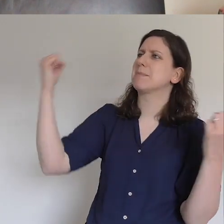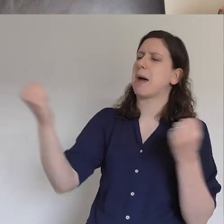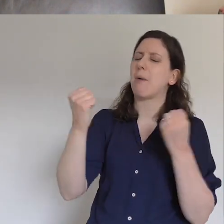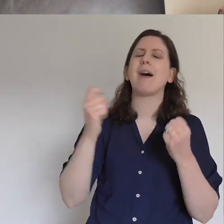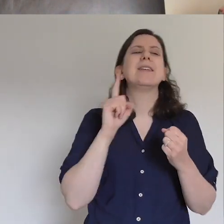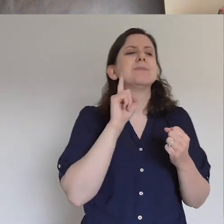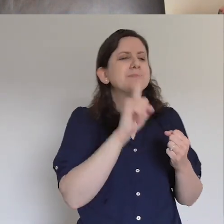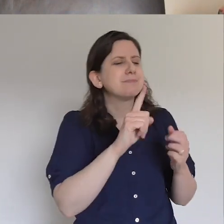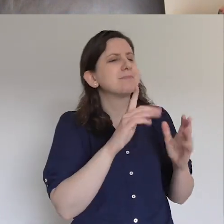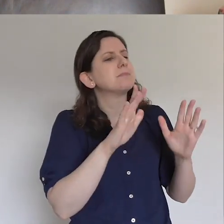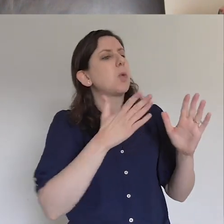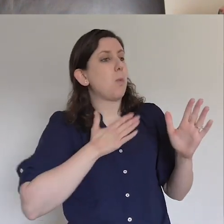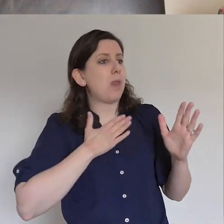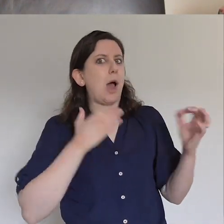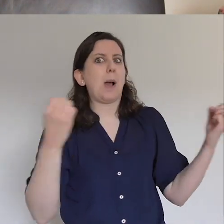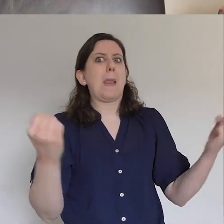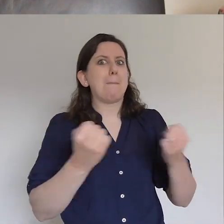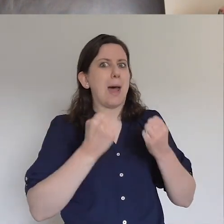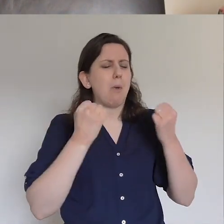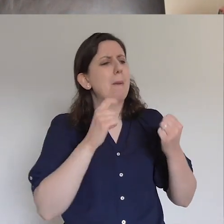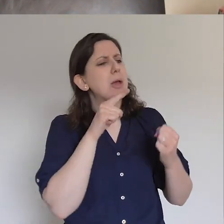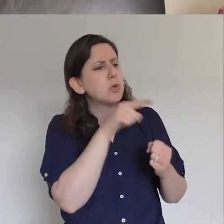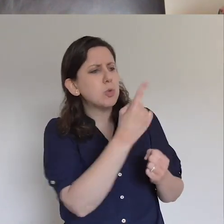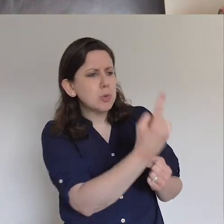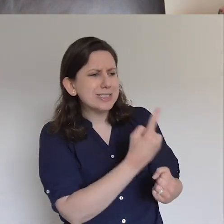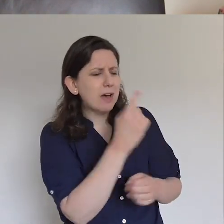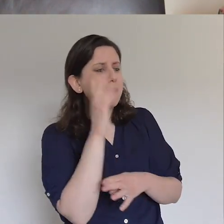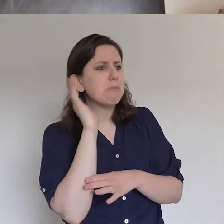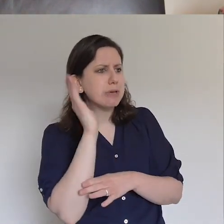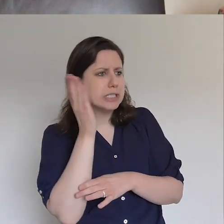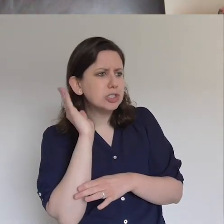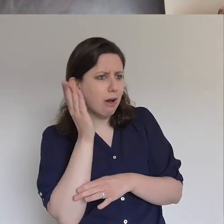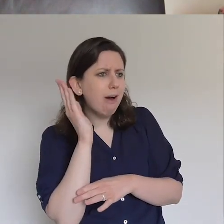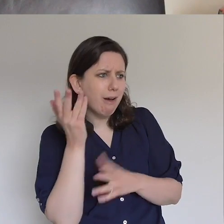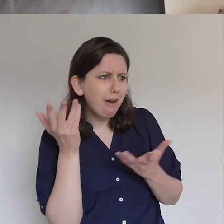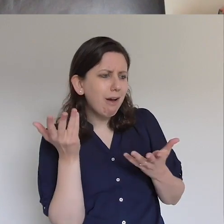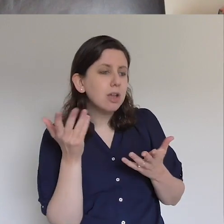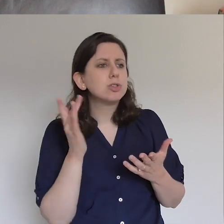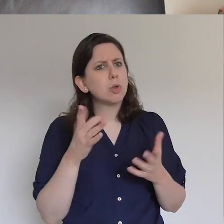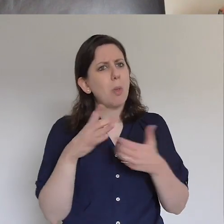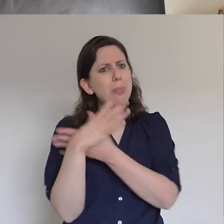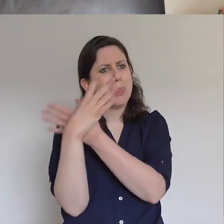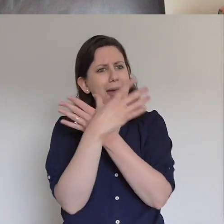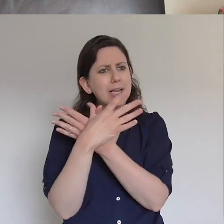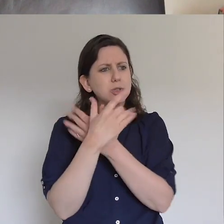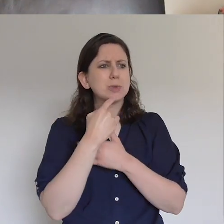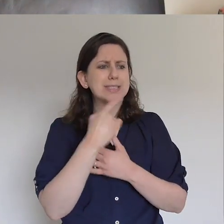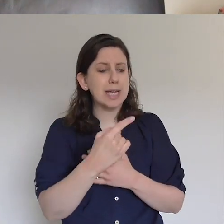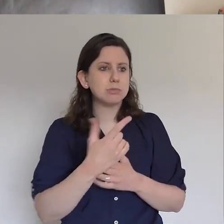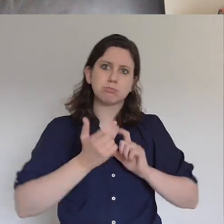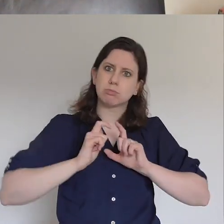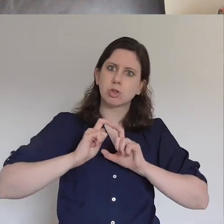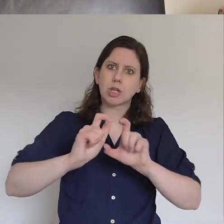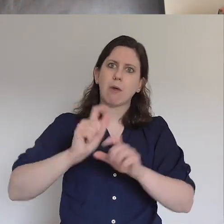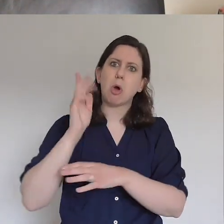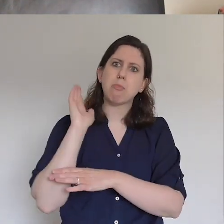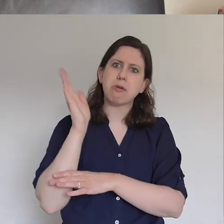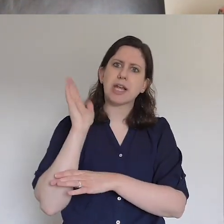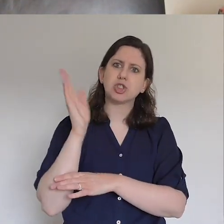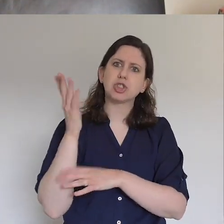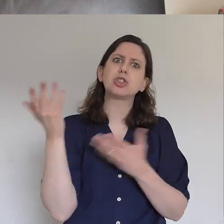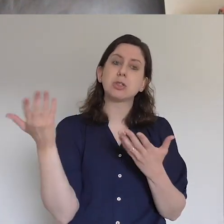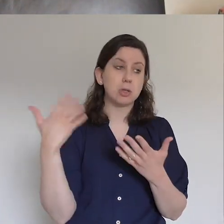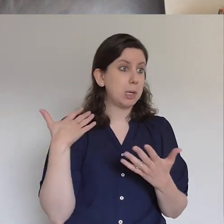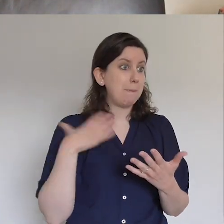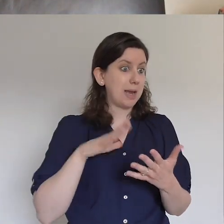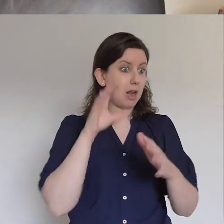like that bit, right? But hang on, bear with me. You're a preacher. Then the angel says, preach more. Exactly what you've been put in prison that I'm miraculously letting